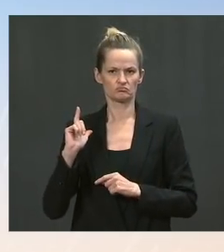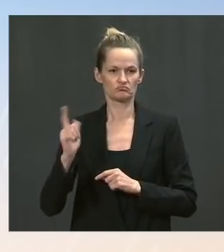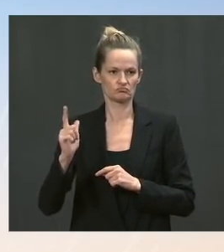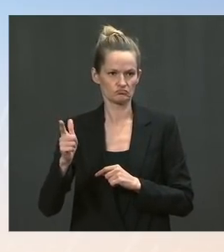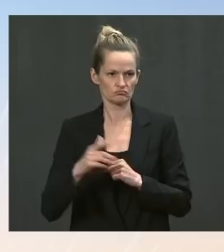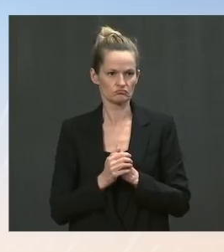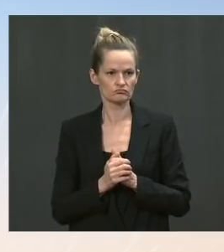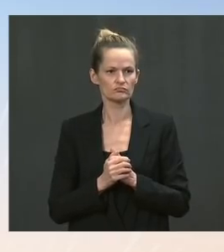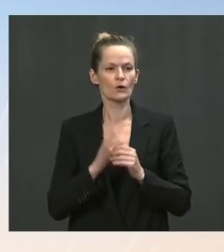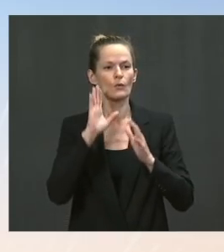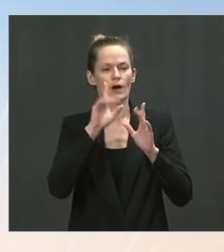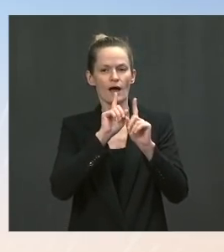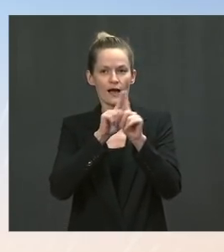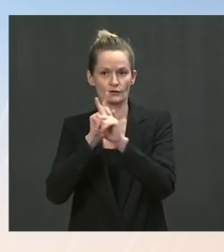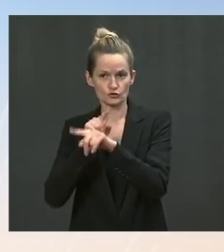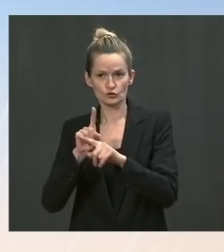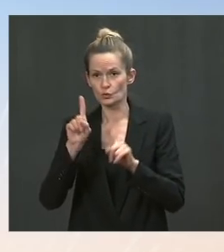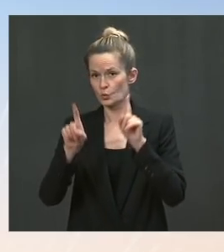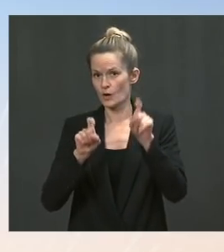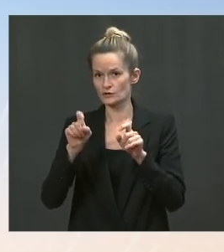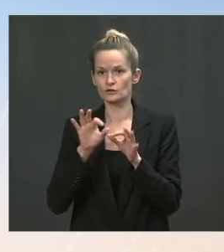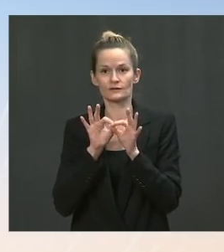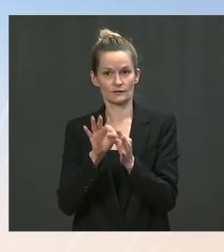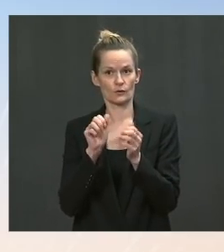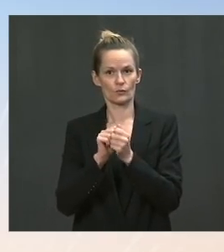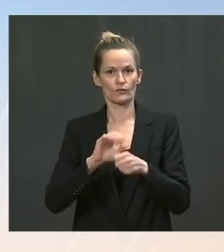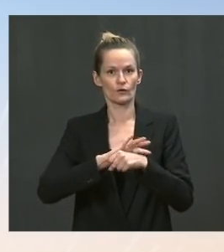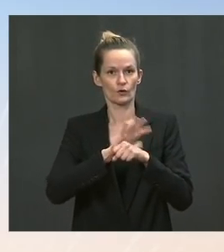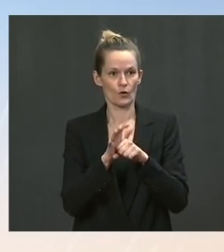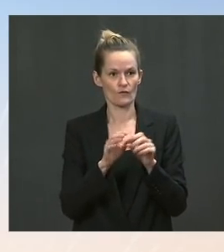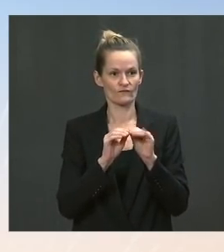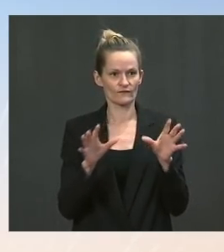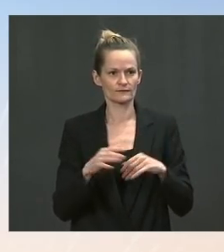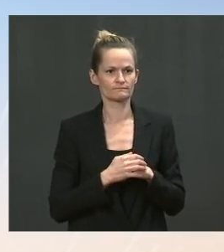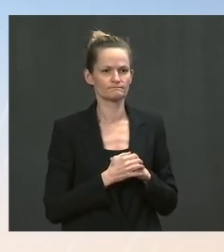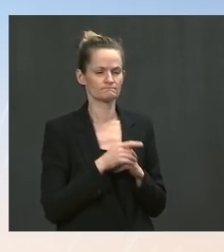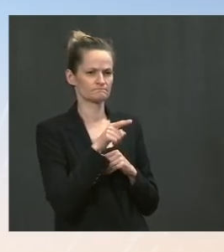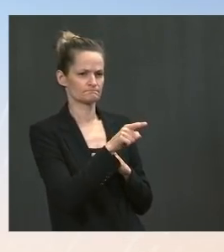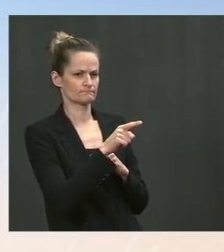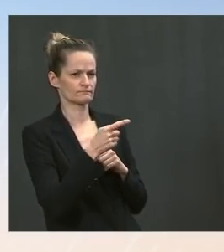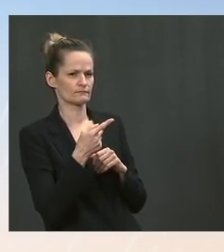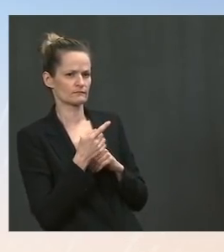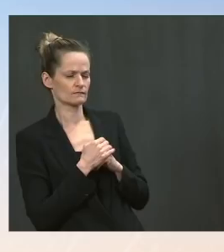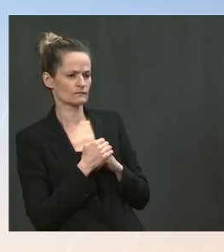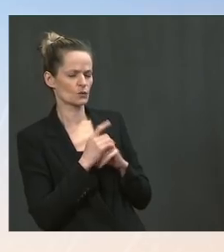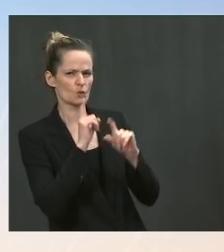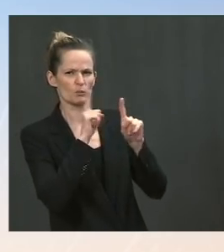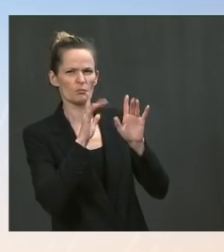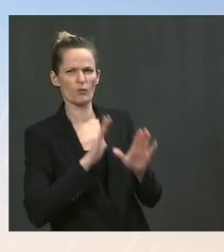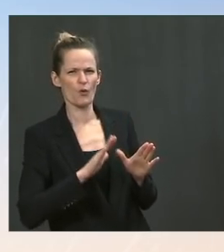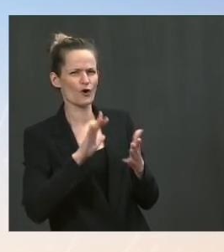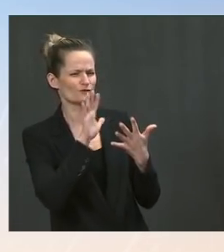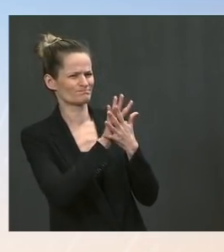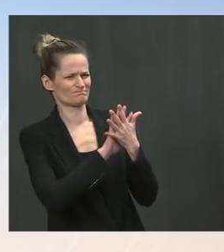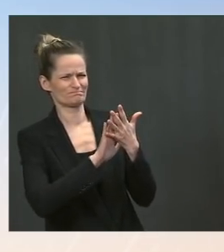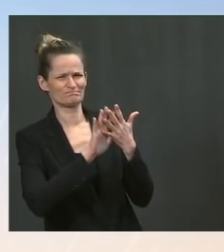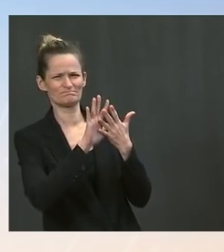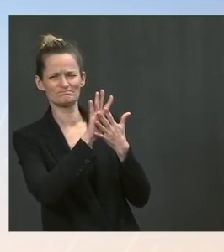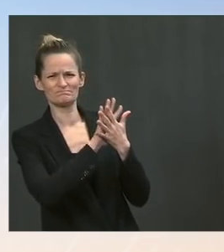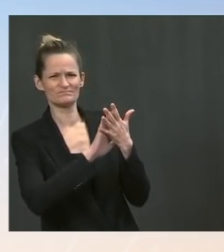morning, in Arkansas, a judge there blocked the state from enforcing its ban on